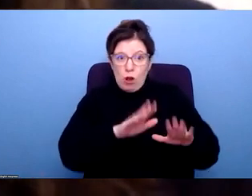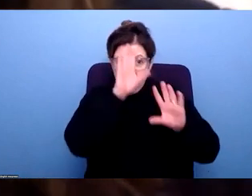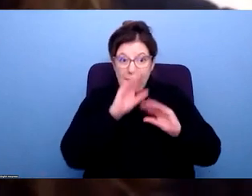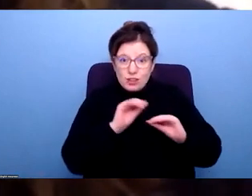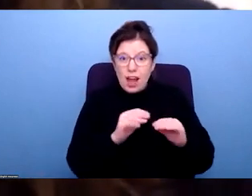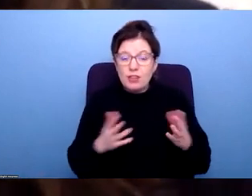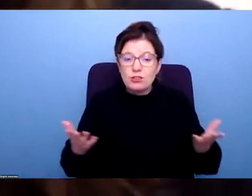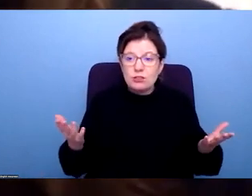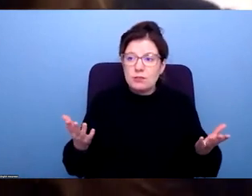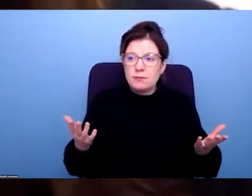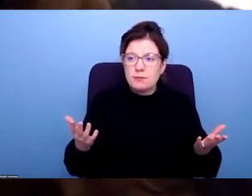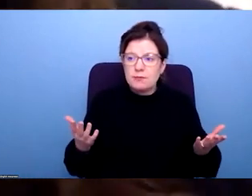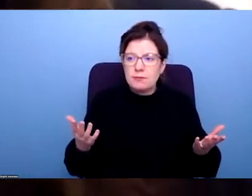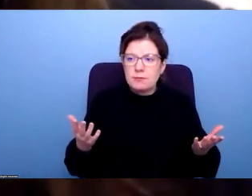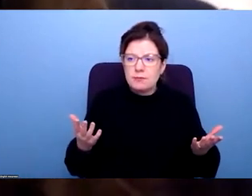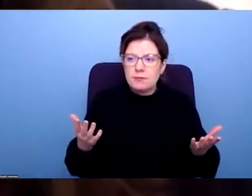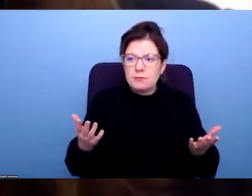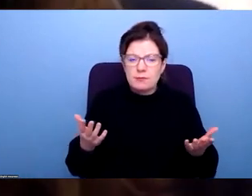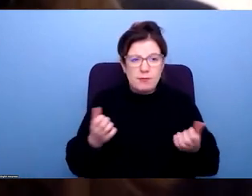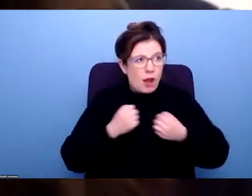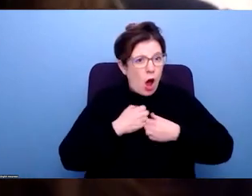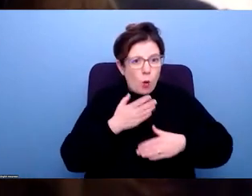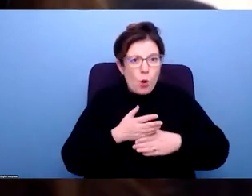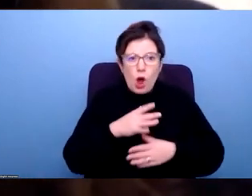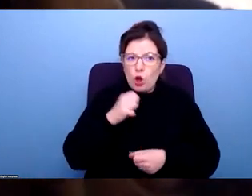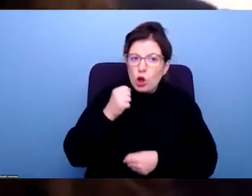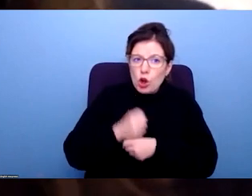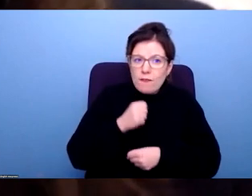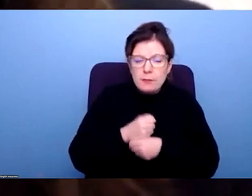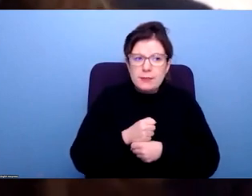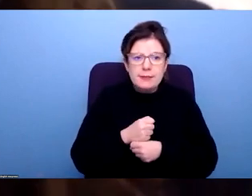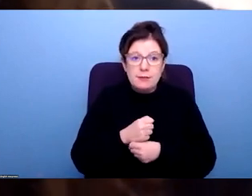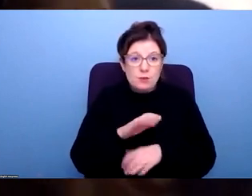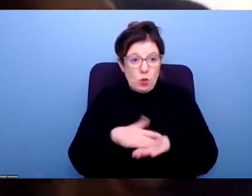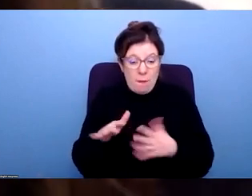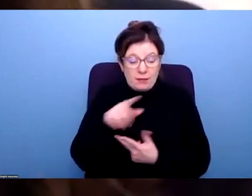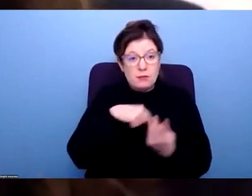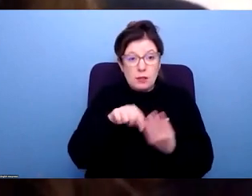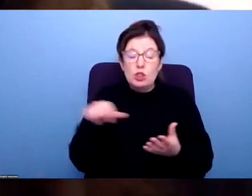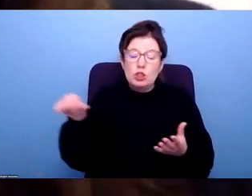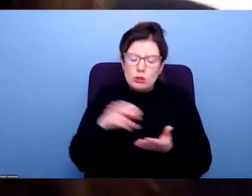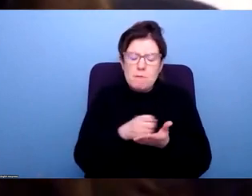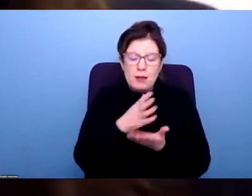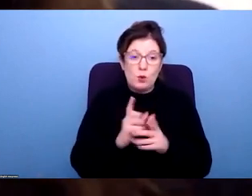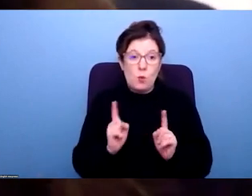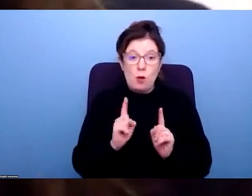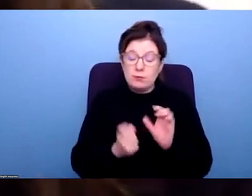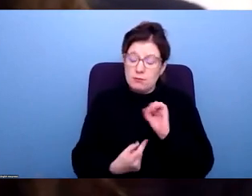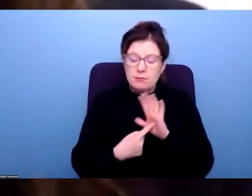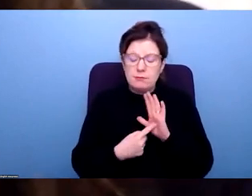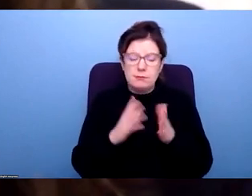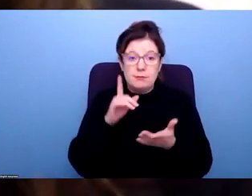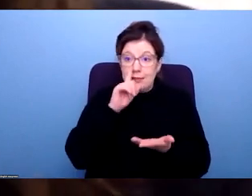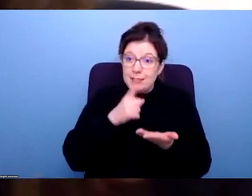priority is ensuring that whether it's our workplaces or our governments, that disabled people are at the heart of the decision making. And then, you know, the